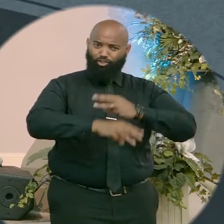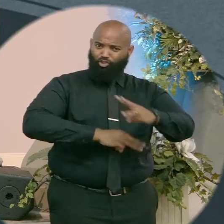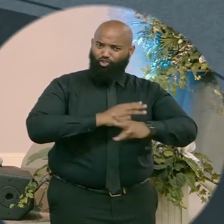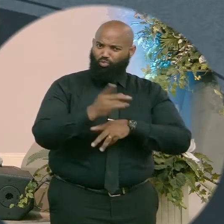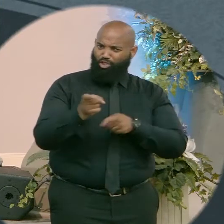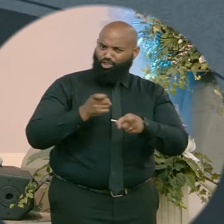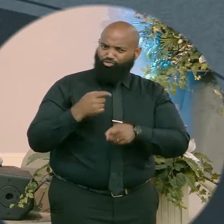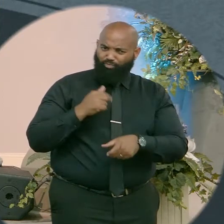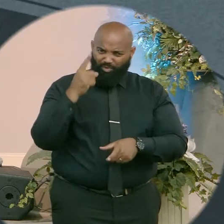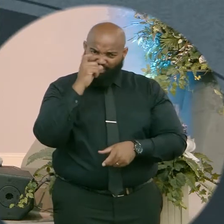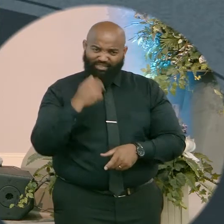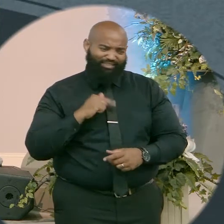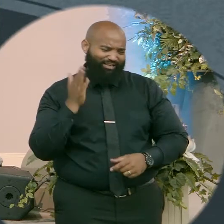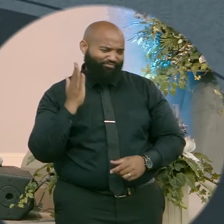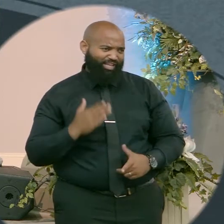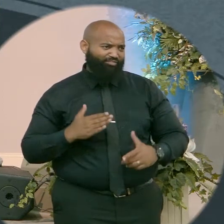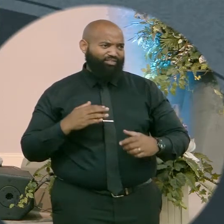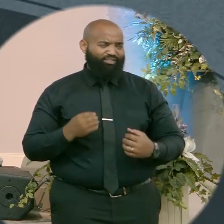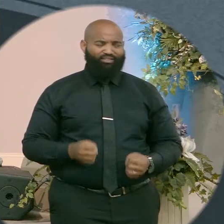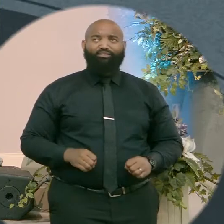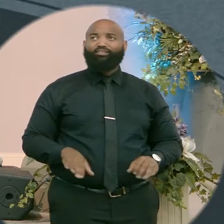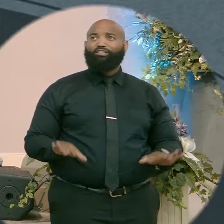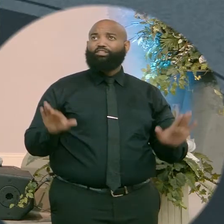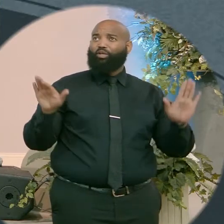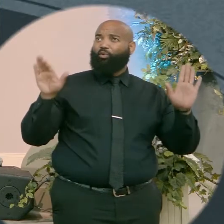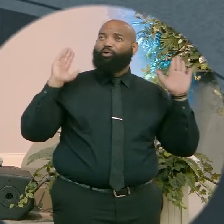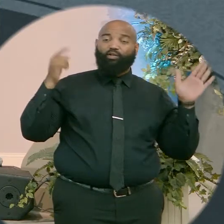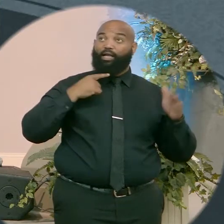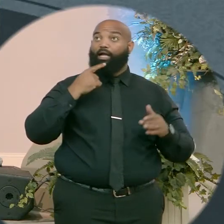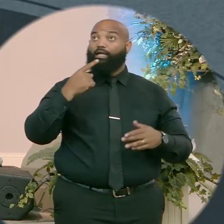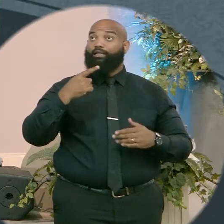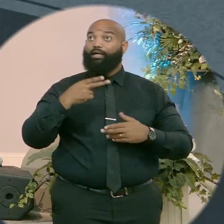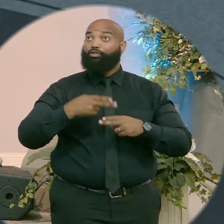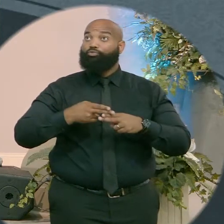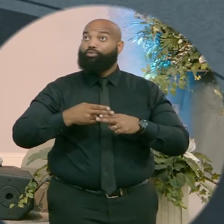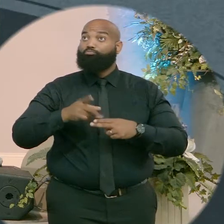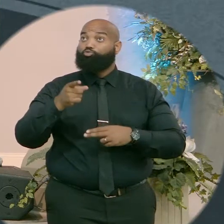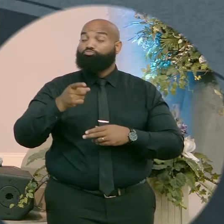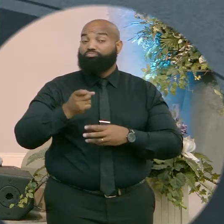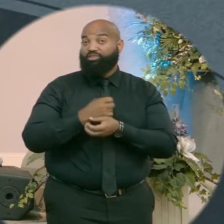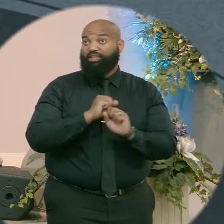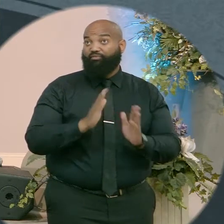I've never surrendered? Maybe I called you Savior, but I never called you Lord.